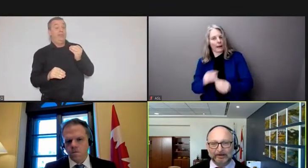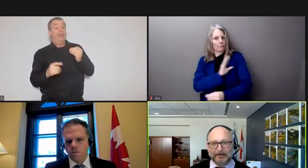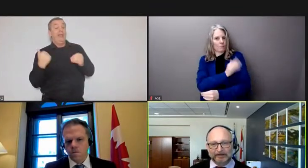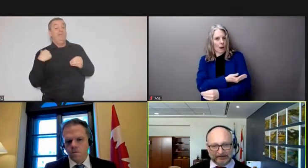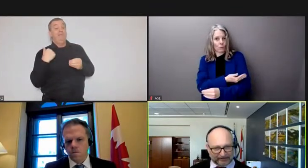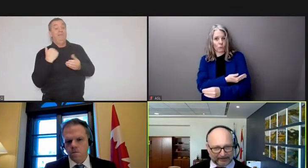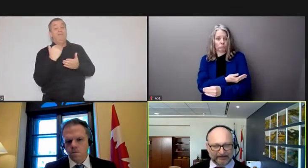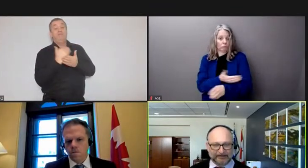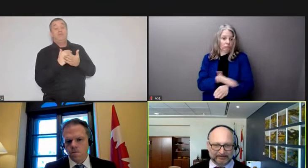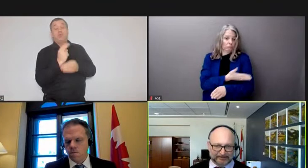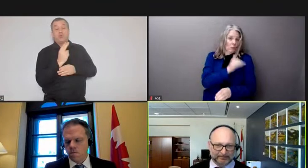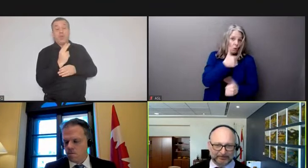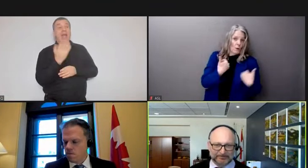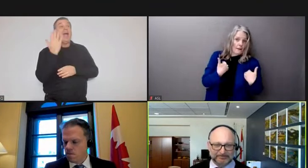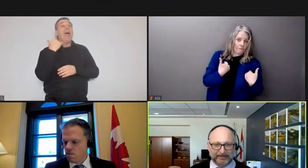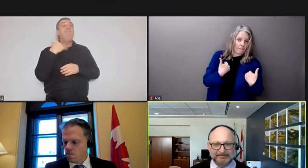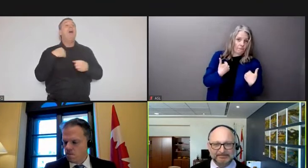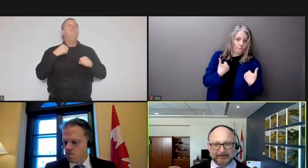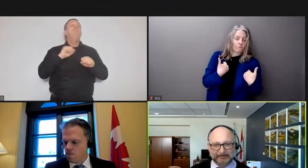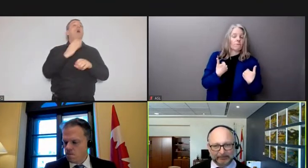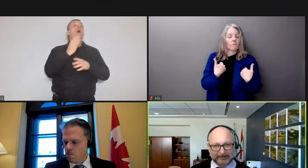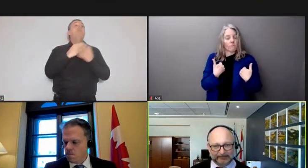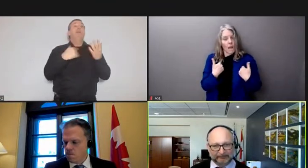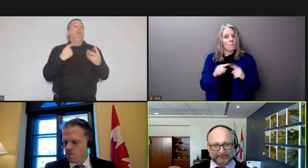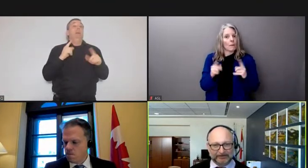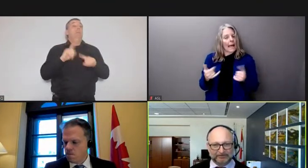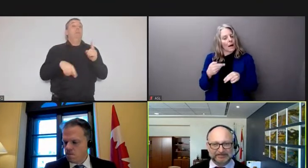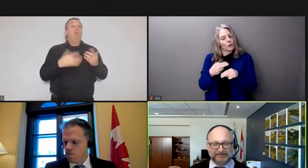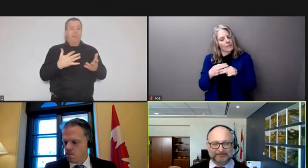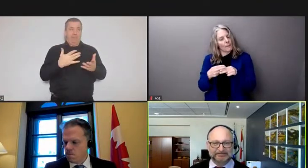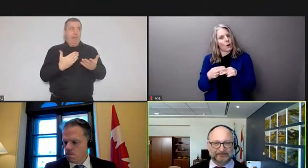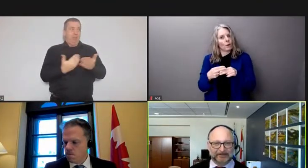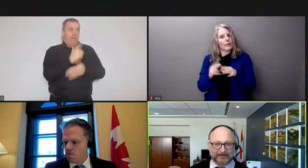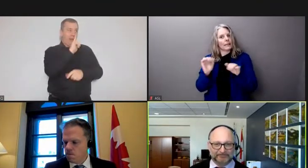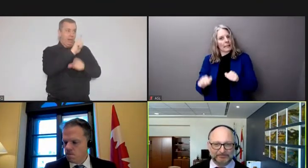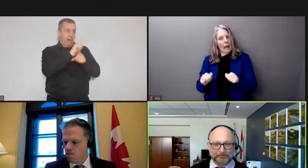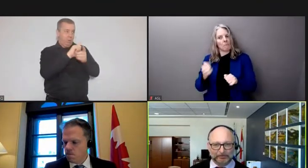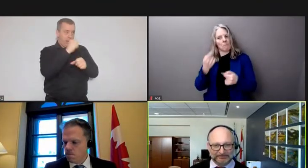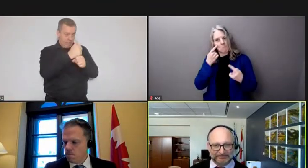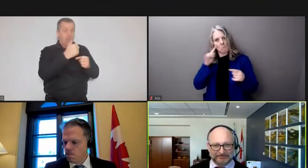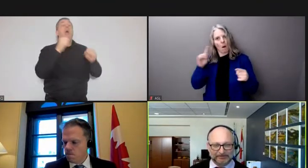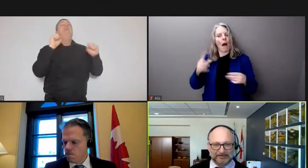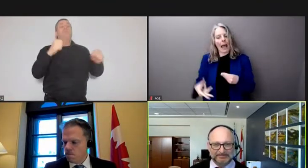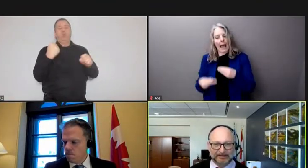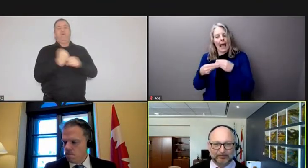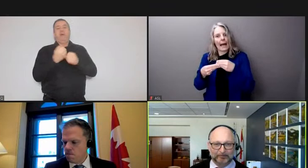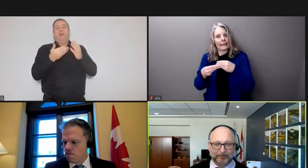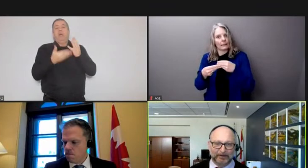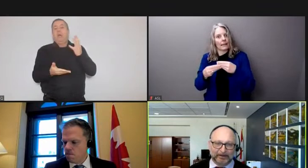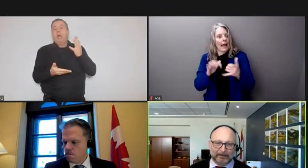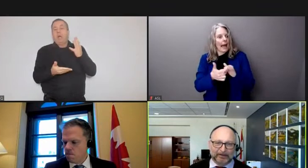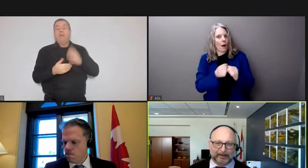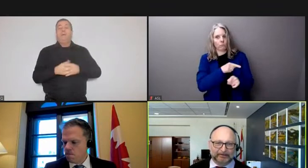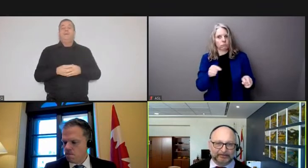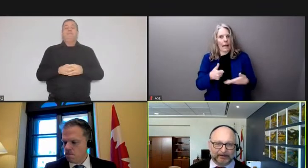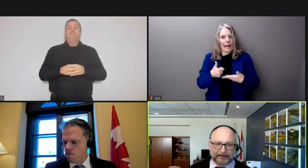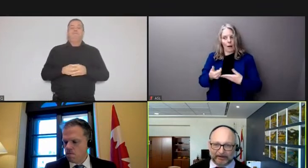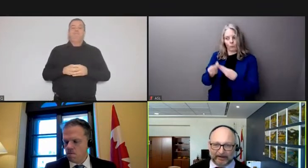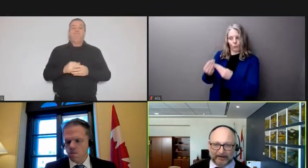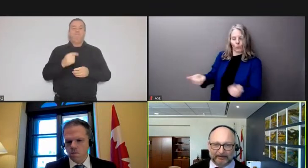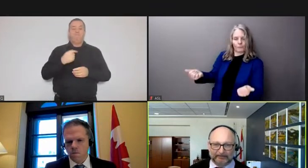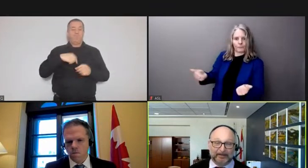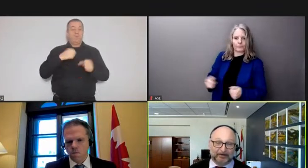in a similar space but but using a very different kind of tool to address that problem and